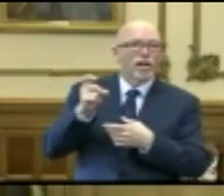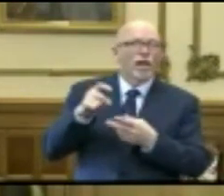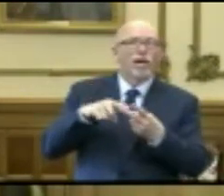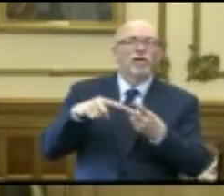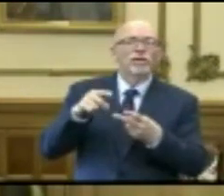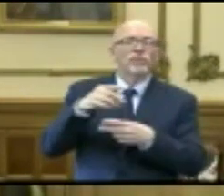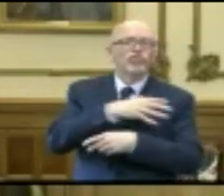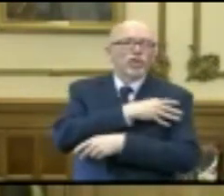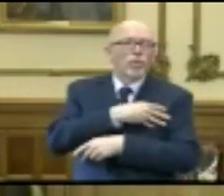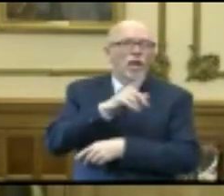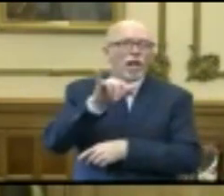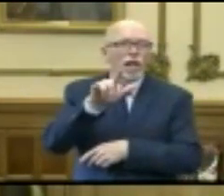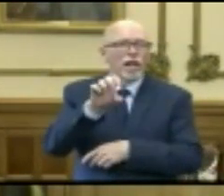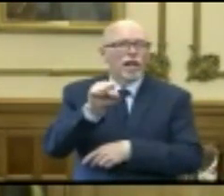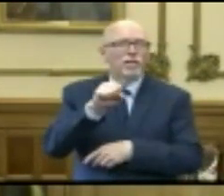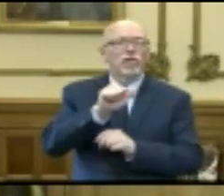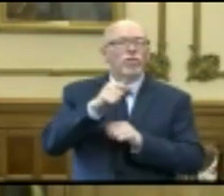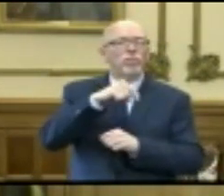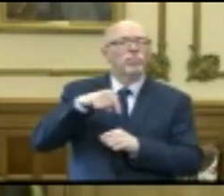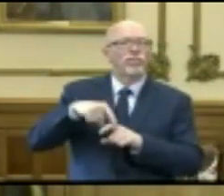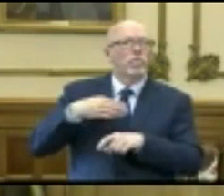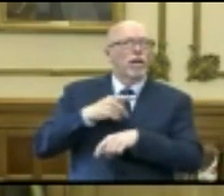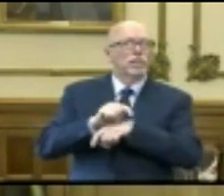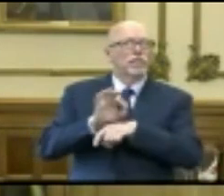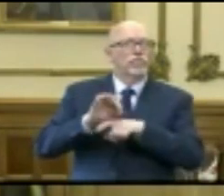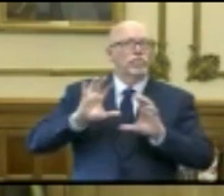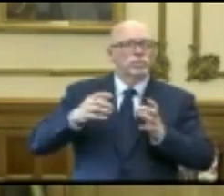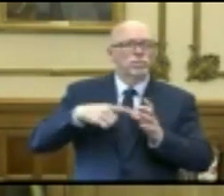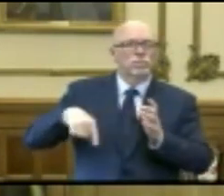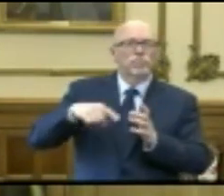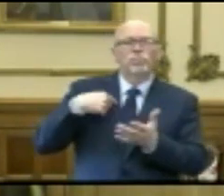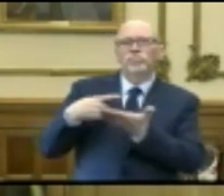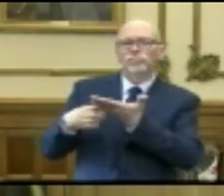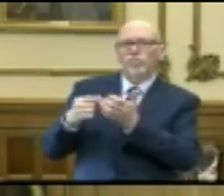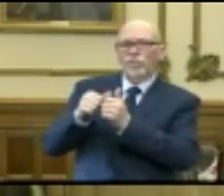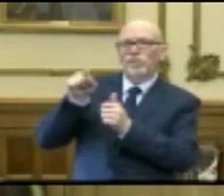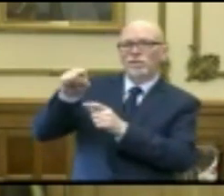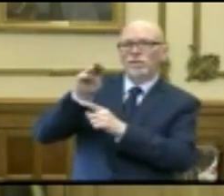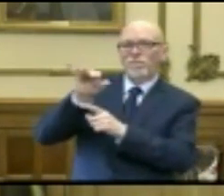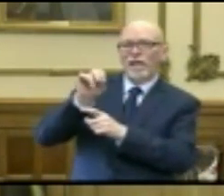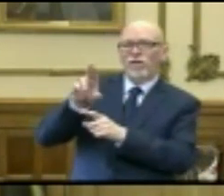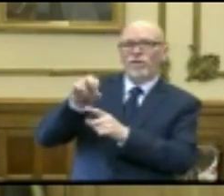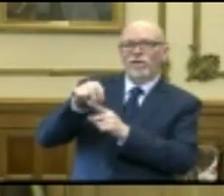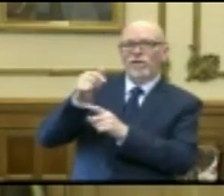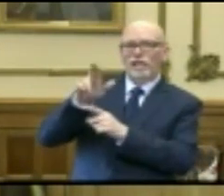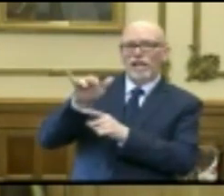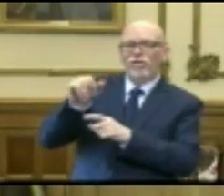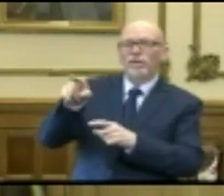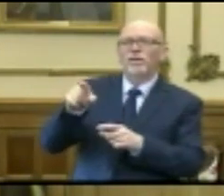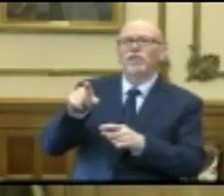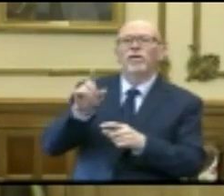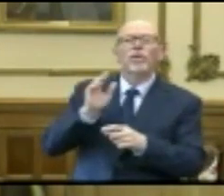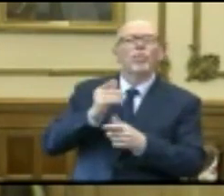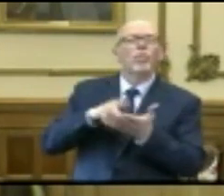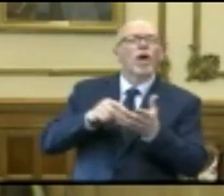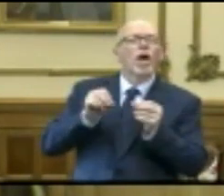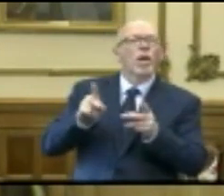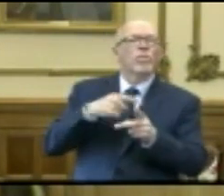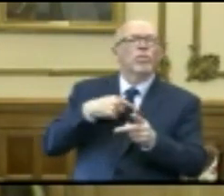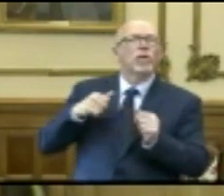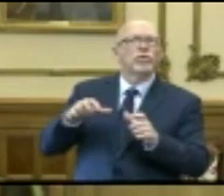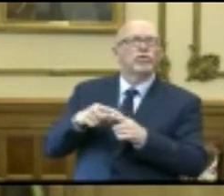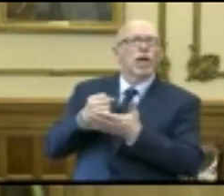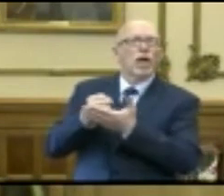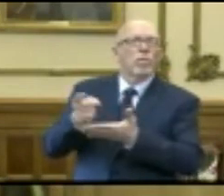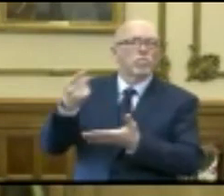General Lyles and other individuals from our team. We were discussing the opportunities that we would have to help them